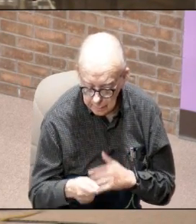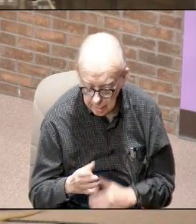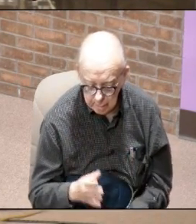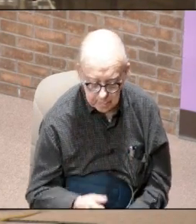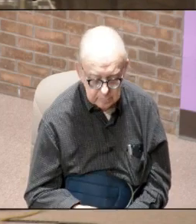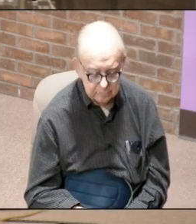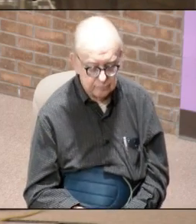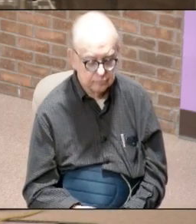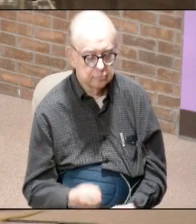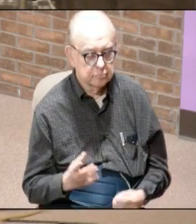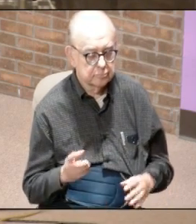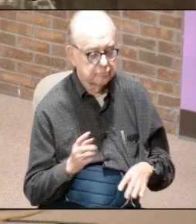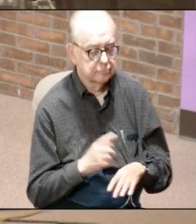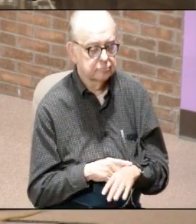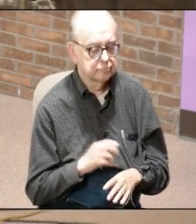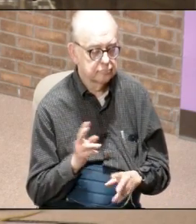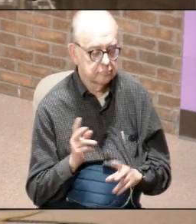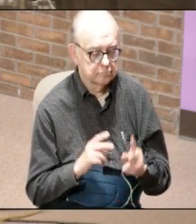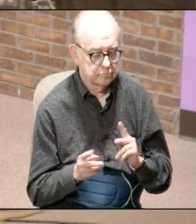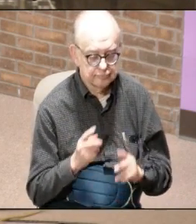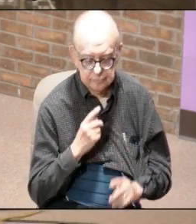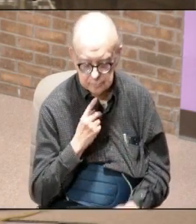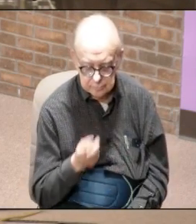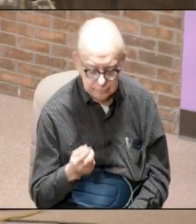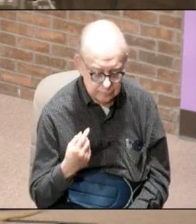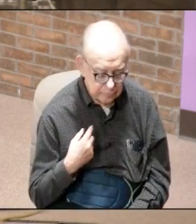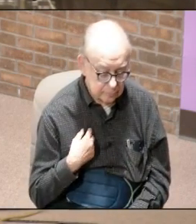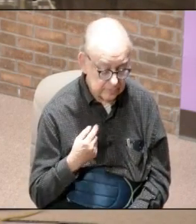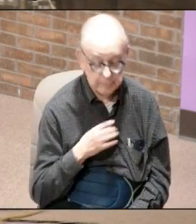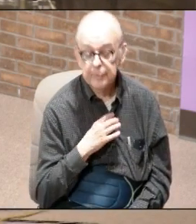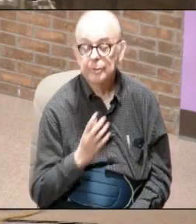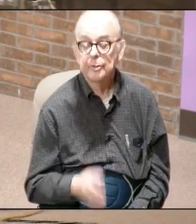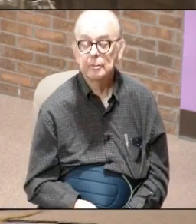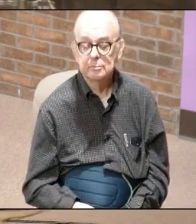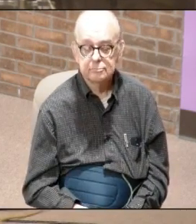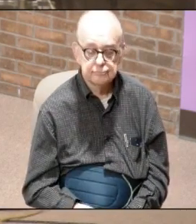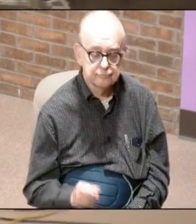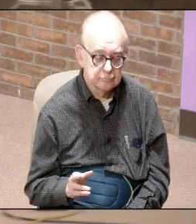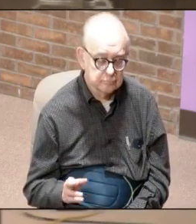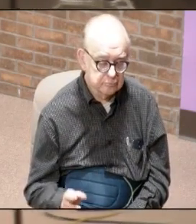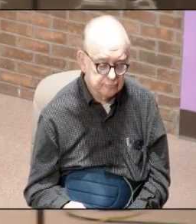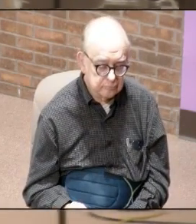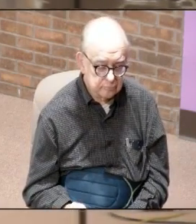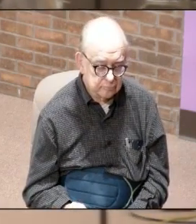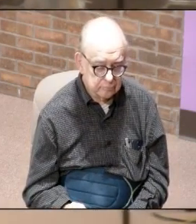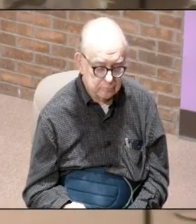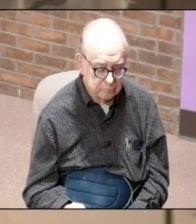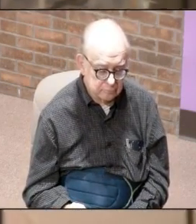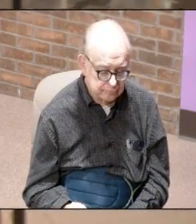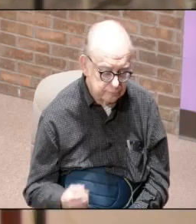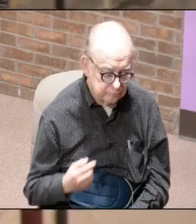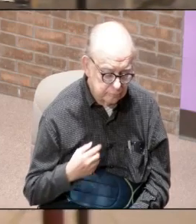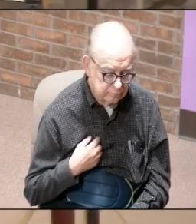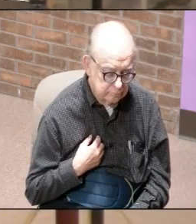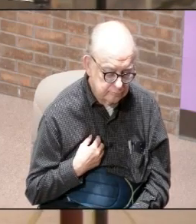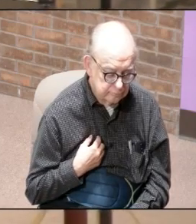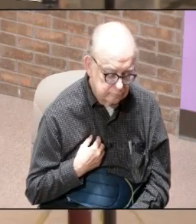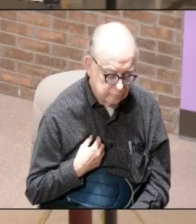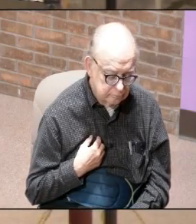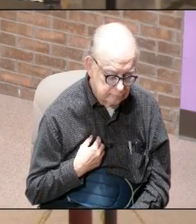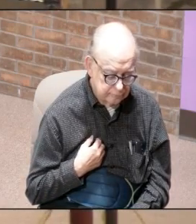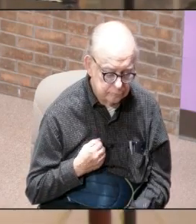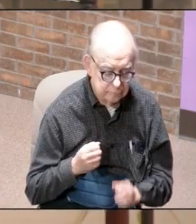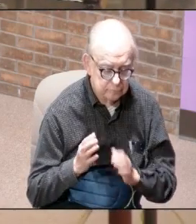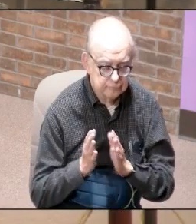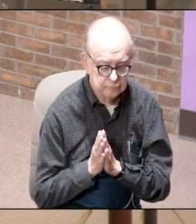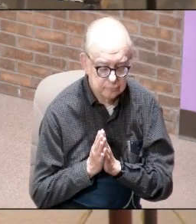and there are so many times that people say well I'm a Christian or I'm praying well do you